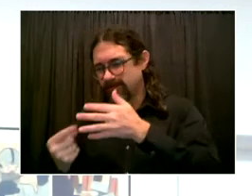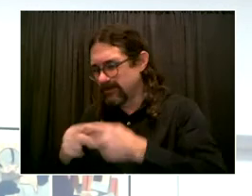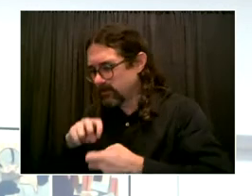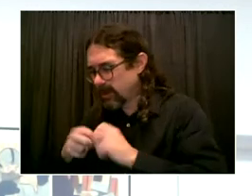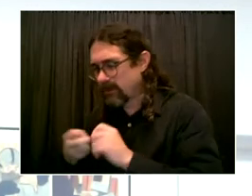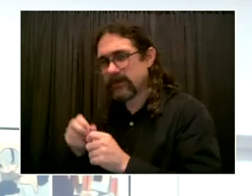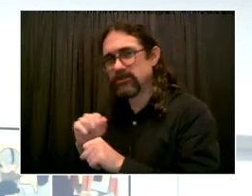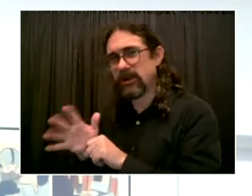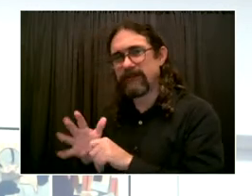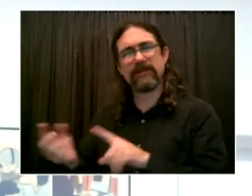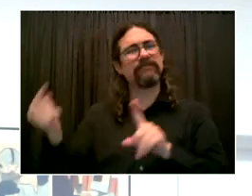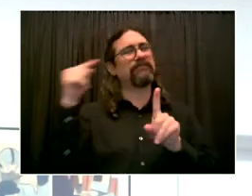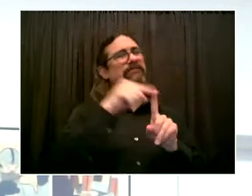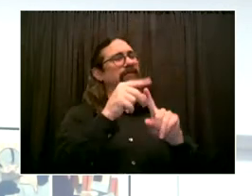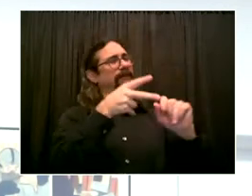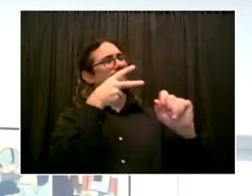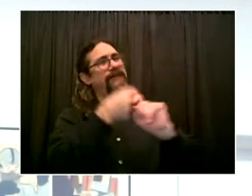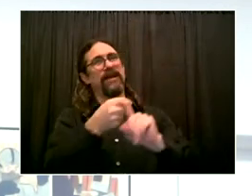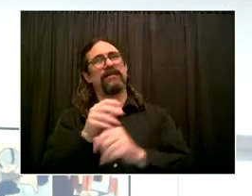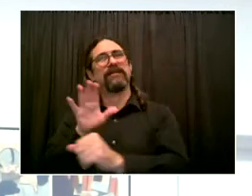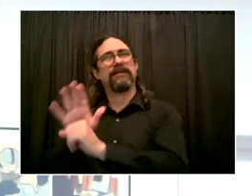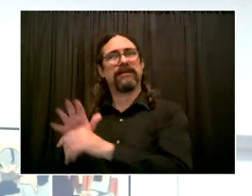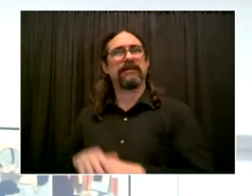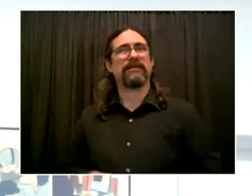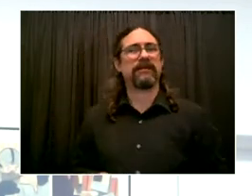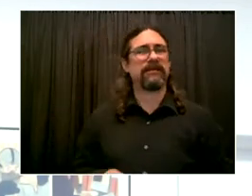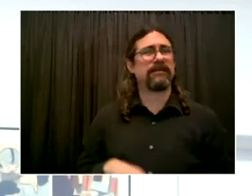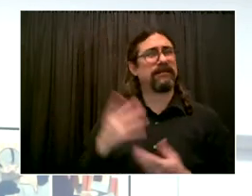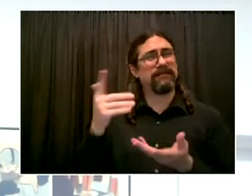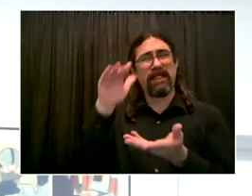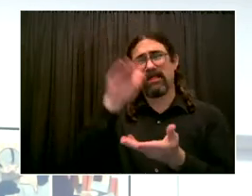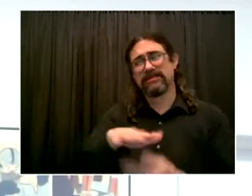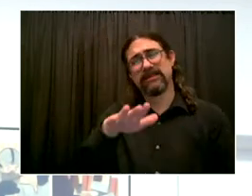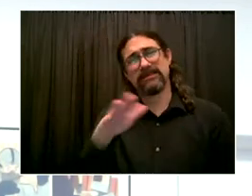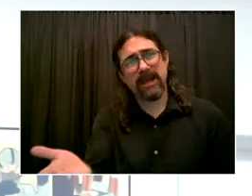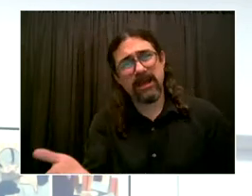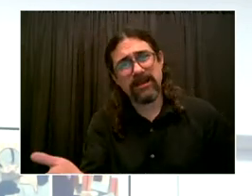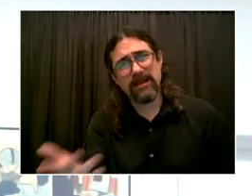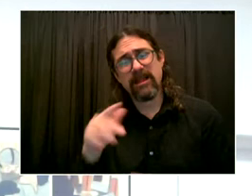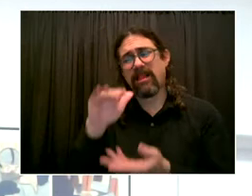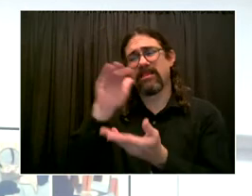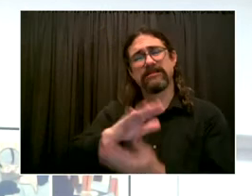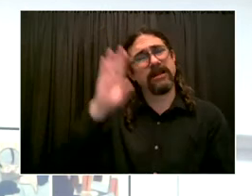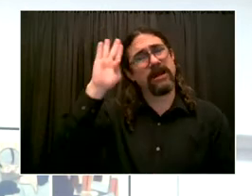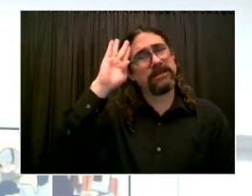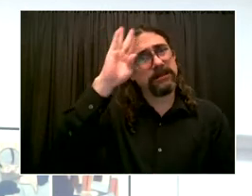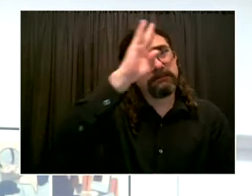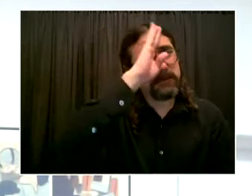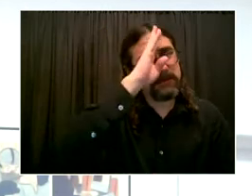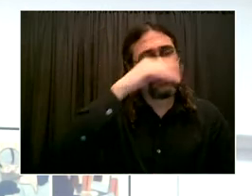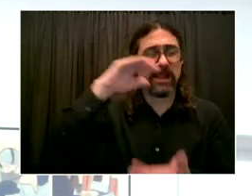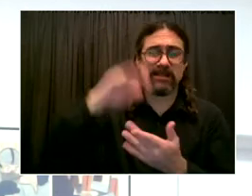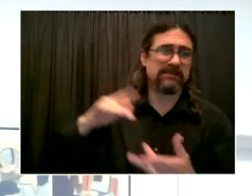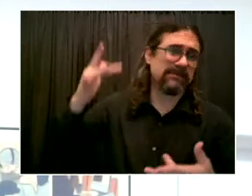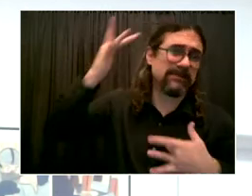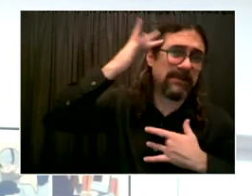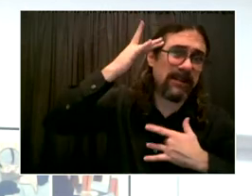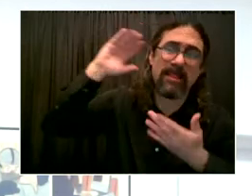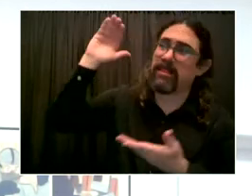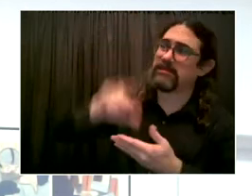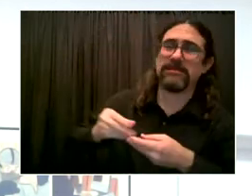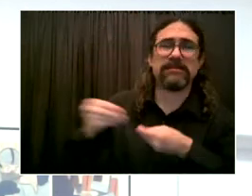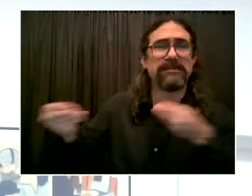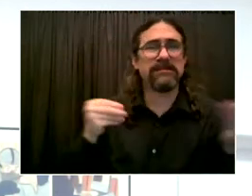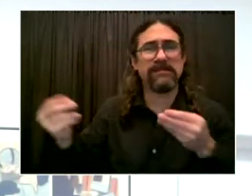familiar with, particularly vaccination, masking, and testing. For vaccination, as you heard from both the mayor